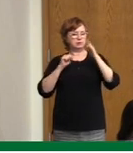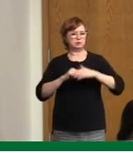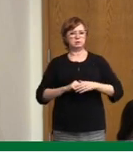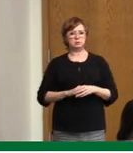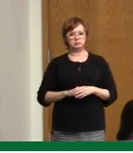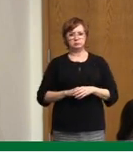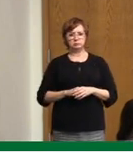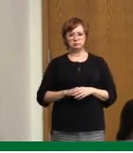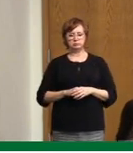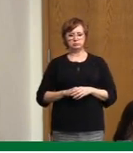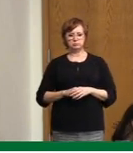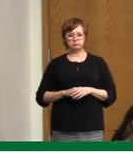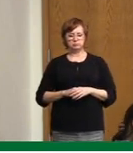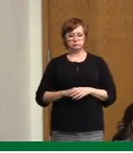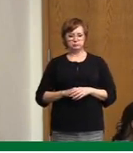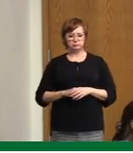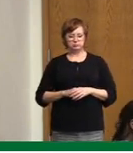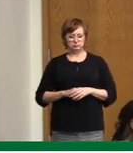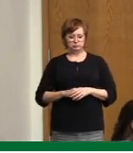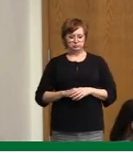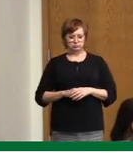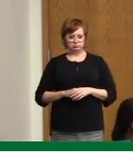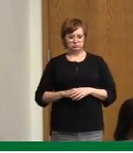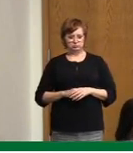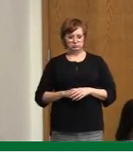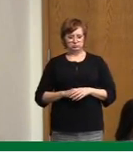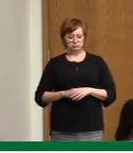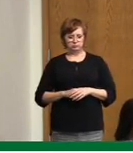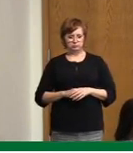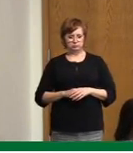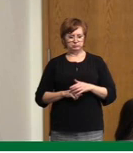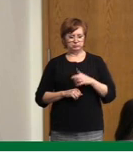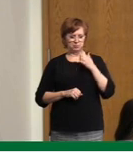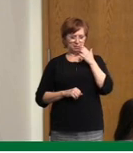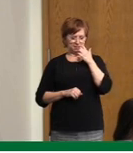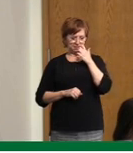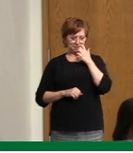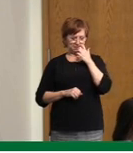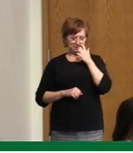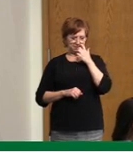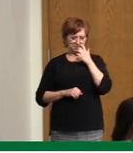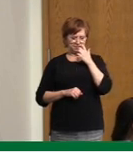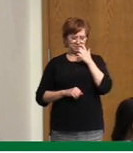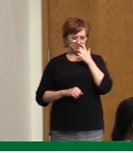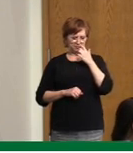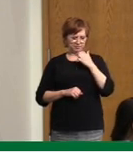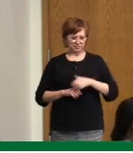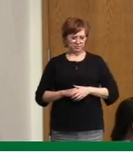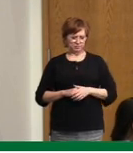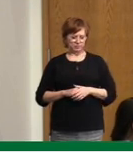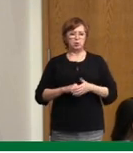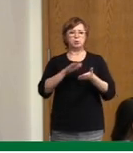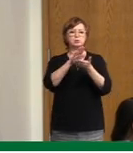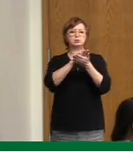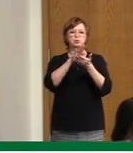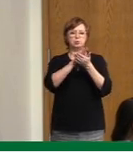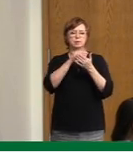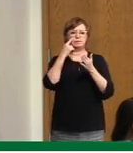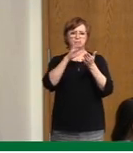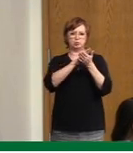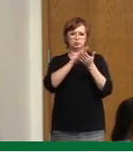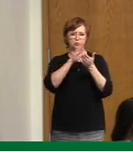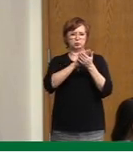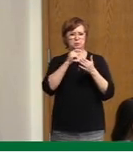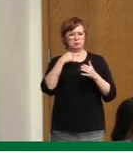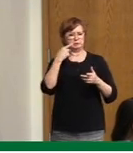Yes. My other question is on school cases. We are seeing a growing number of cases in schools. seems like